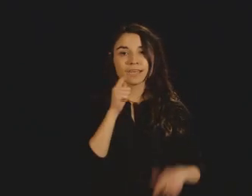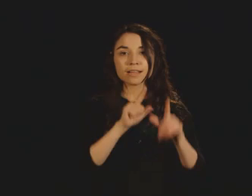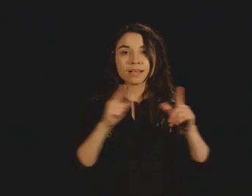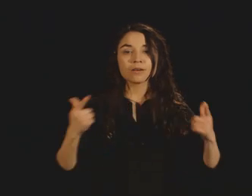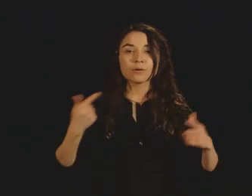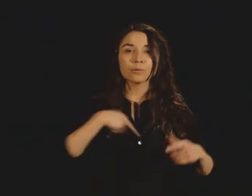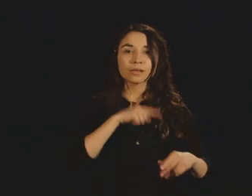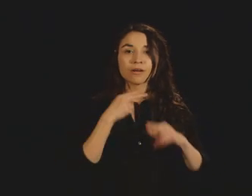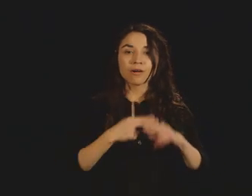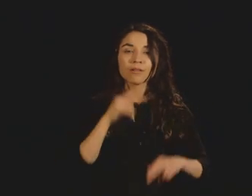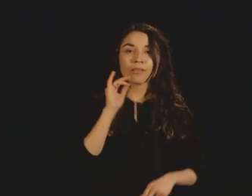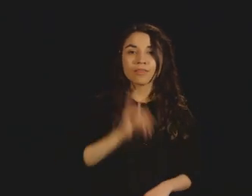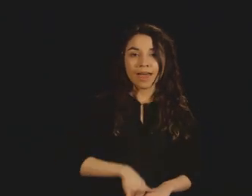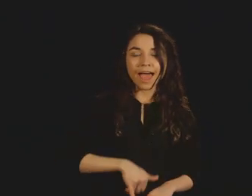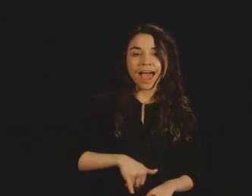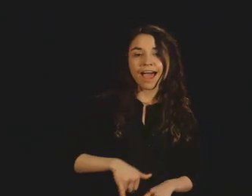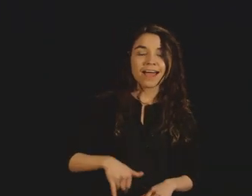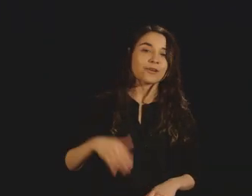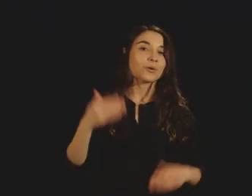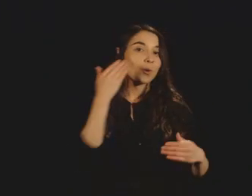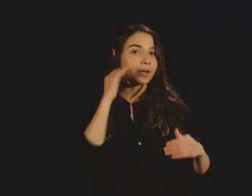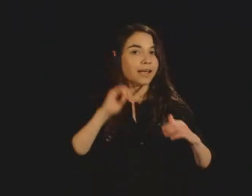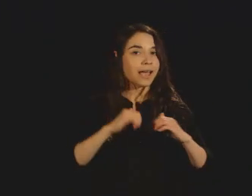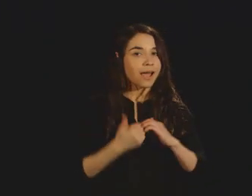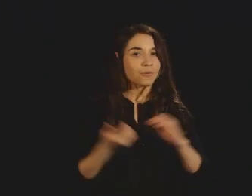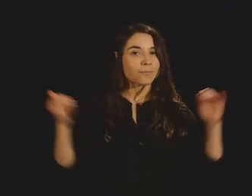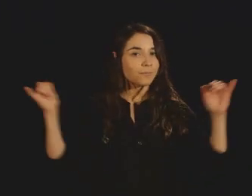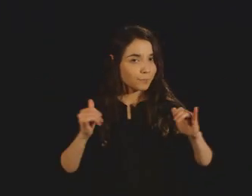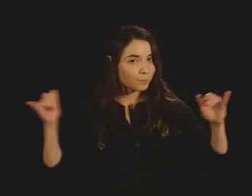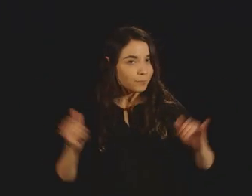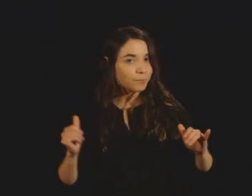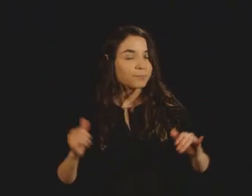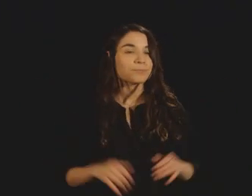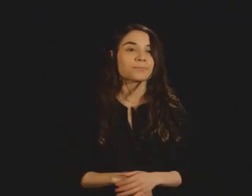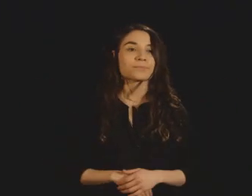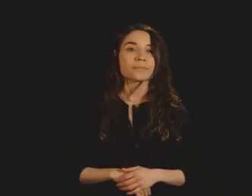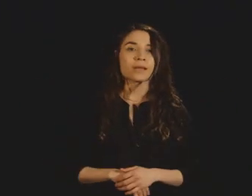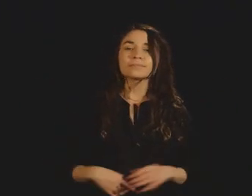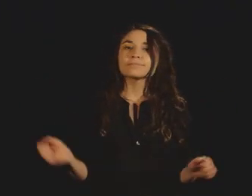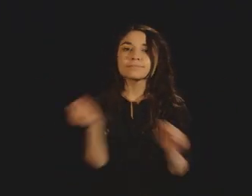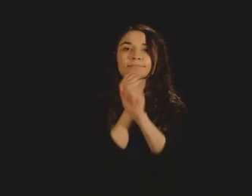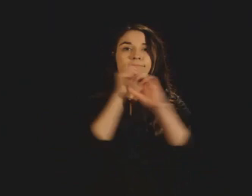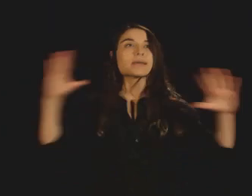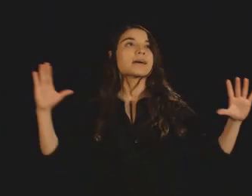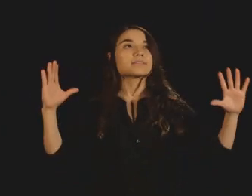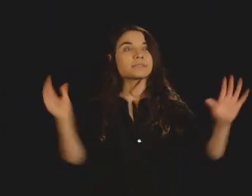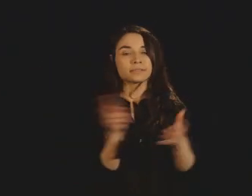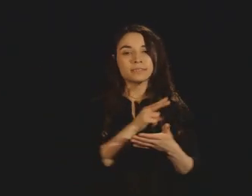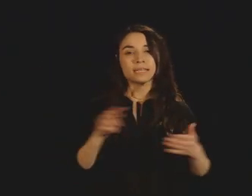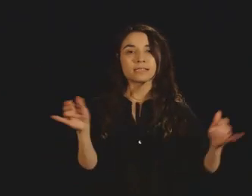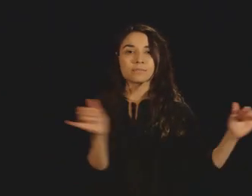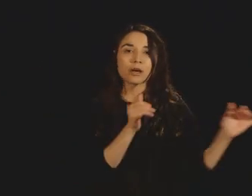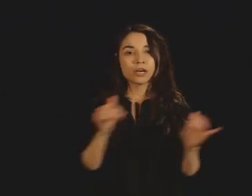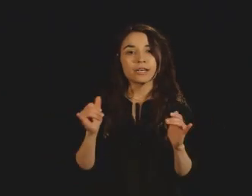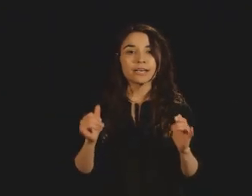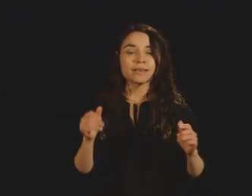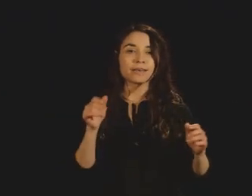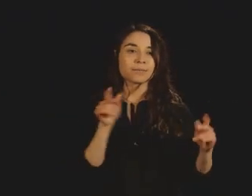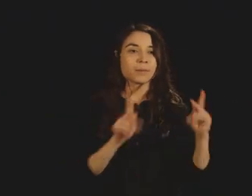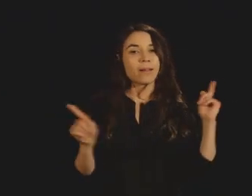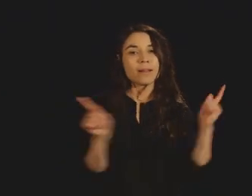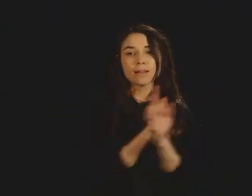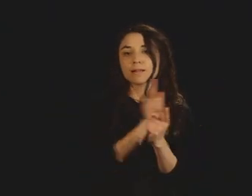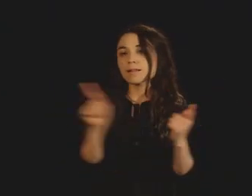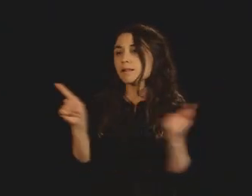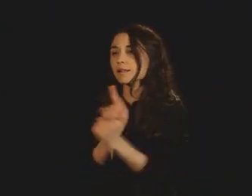Imagine a dance party where everyone's dancing with three or four partners at once and constantly swapping them. Whoa, yes,